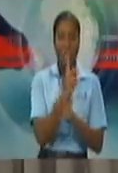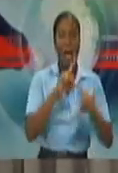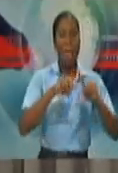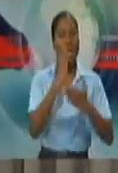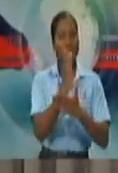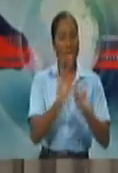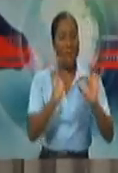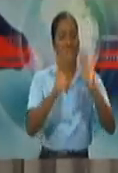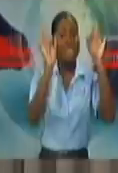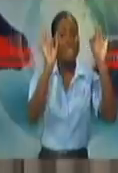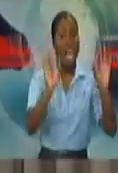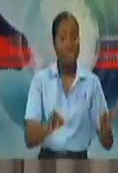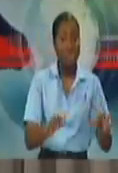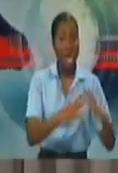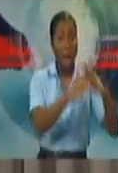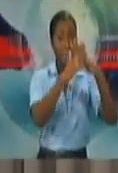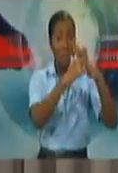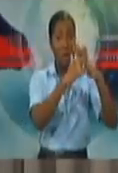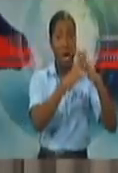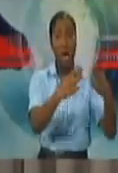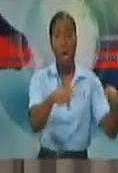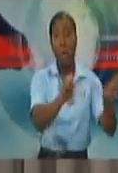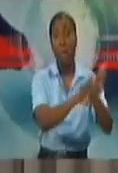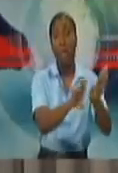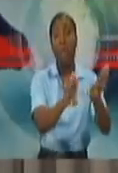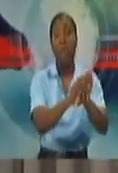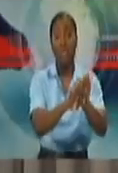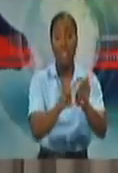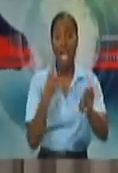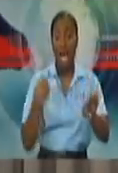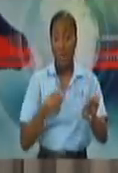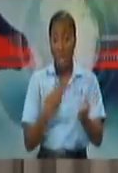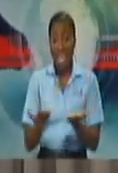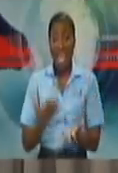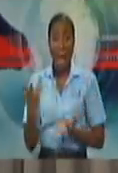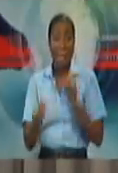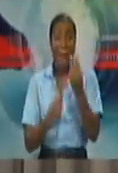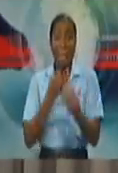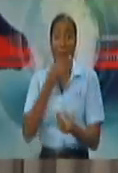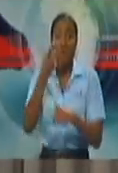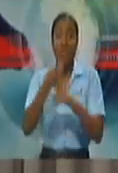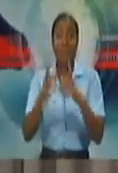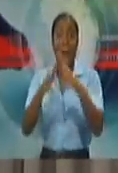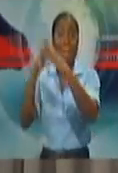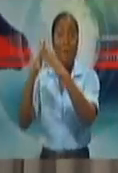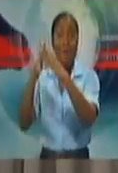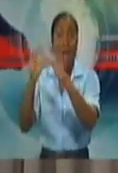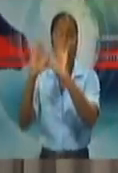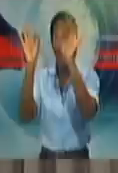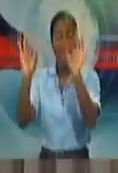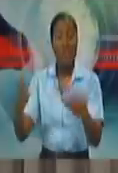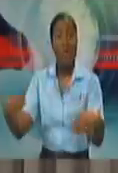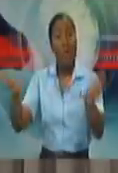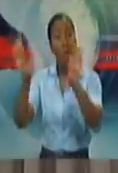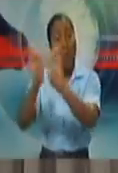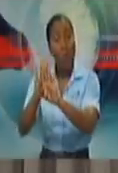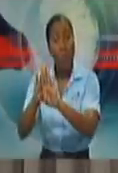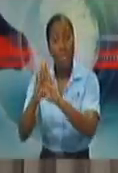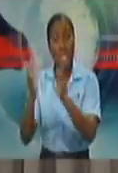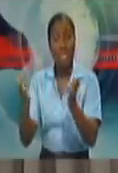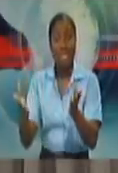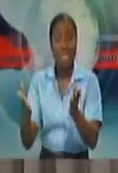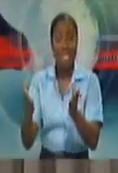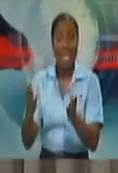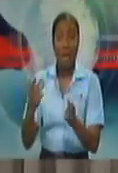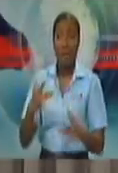we get, you know, we get a considerable amount of our food from the United States. But that factory closed. There